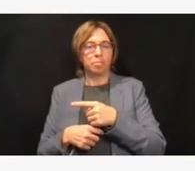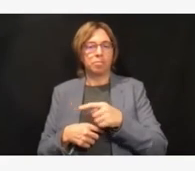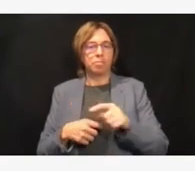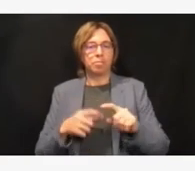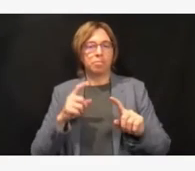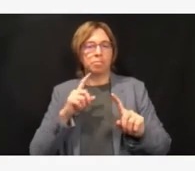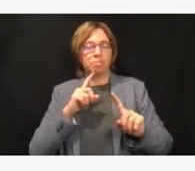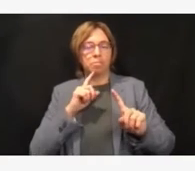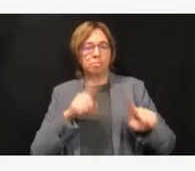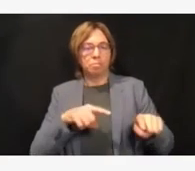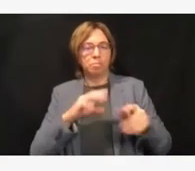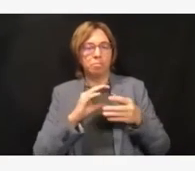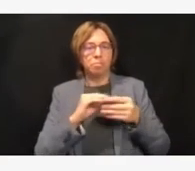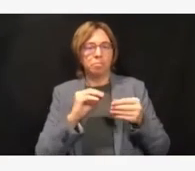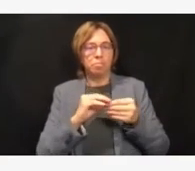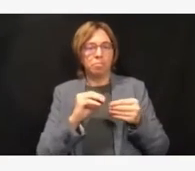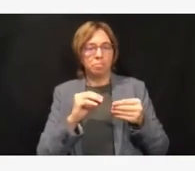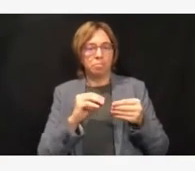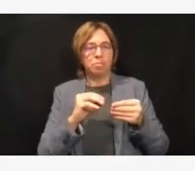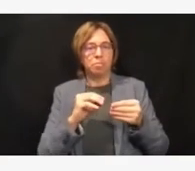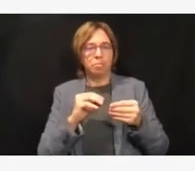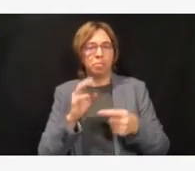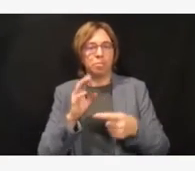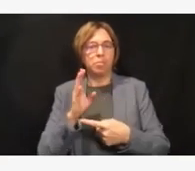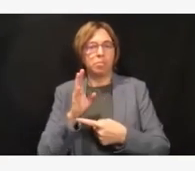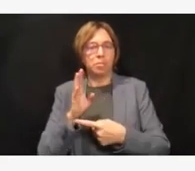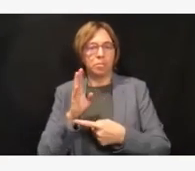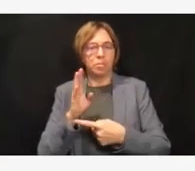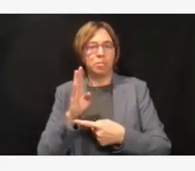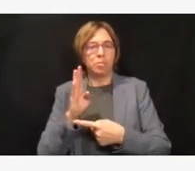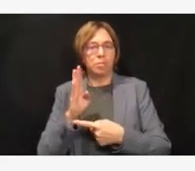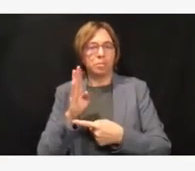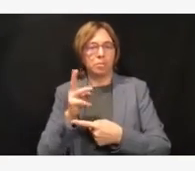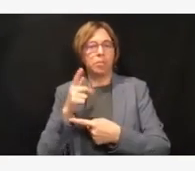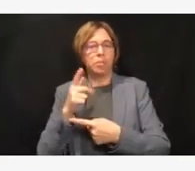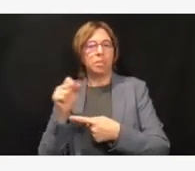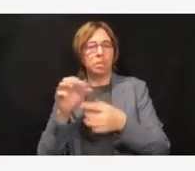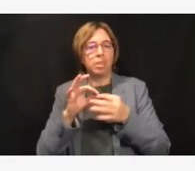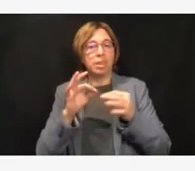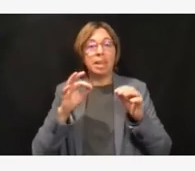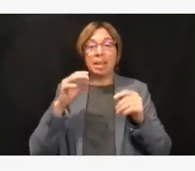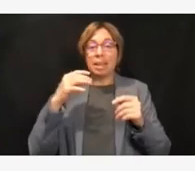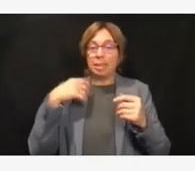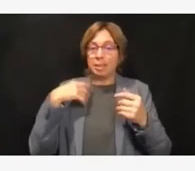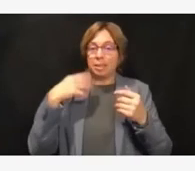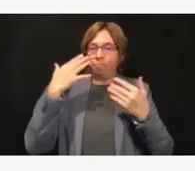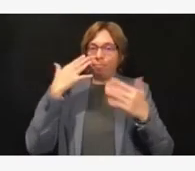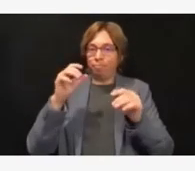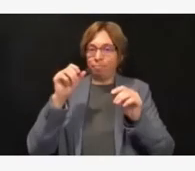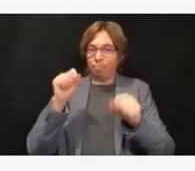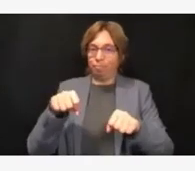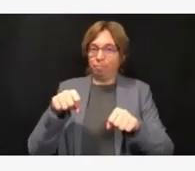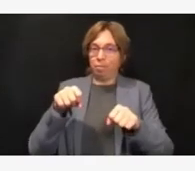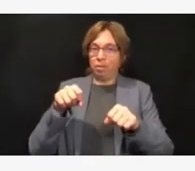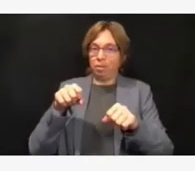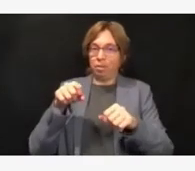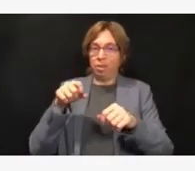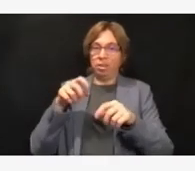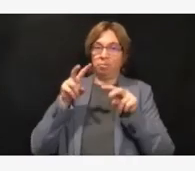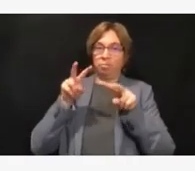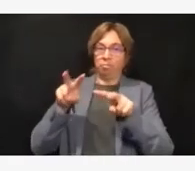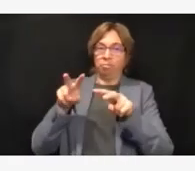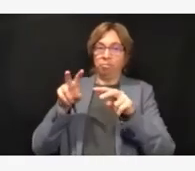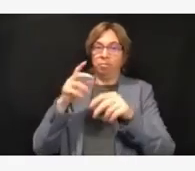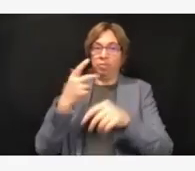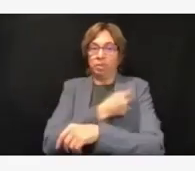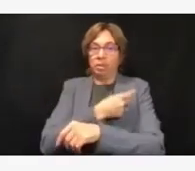would say if we could get our vaccination rates up, if we had gotten our vaccination rates up, we wouldn't be where we are today. If